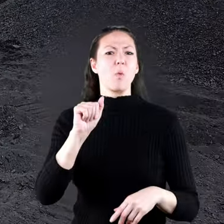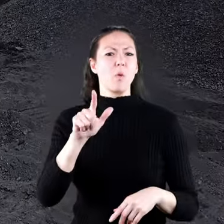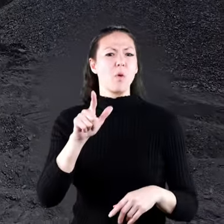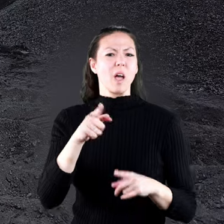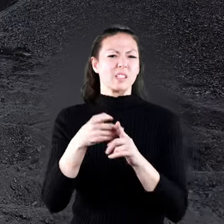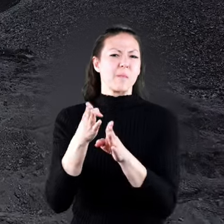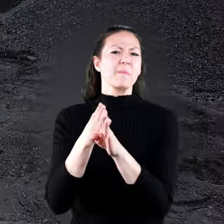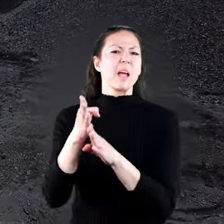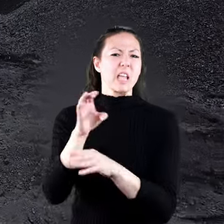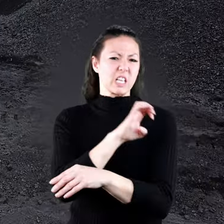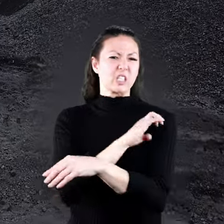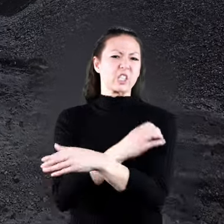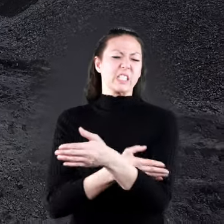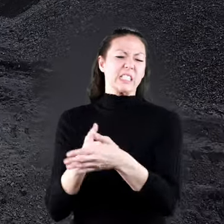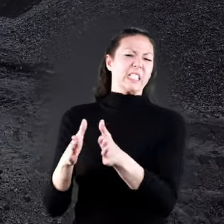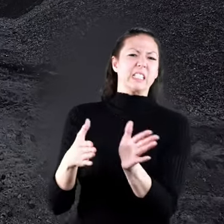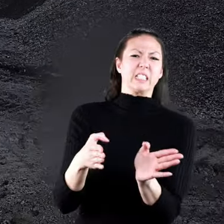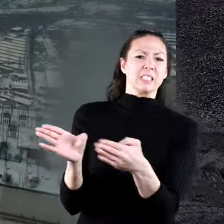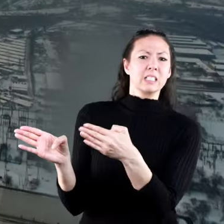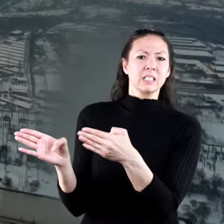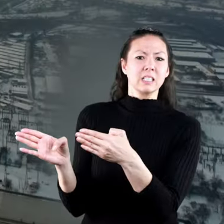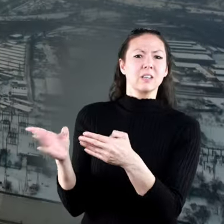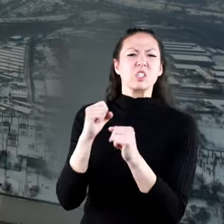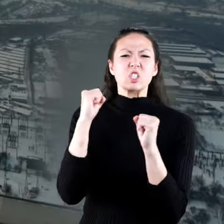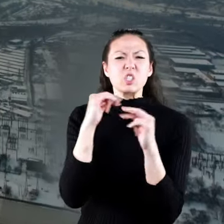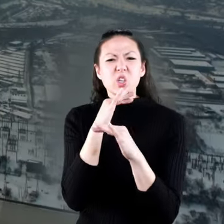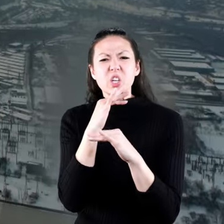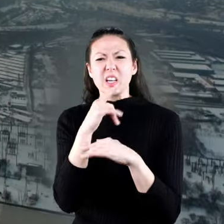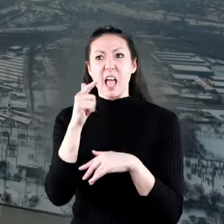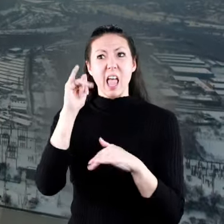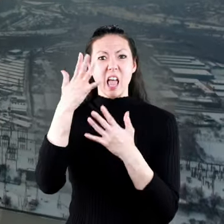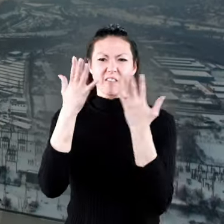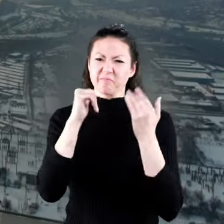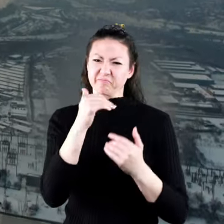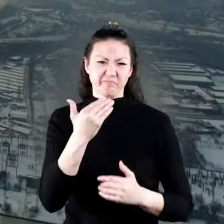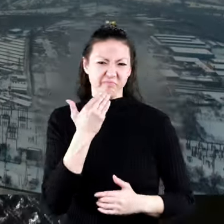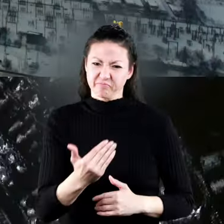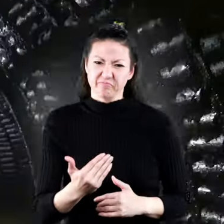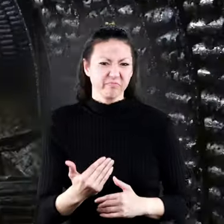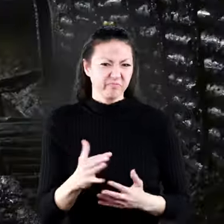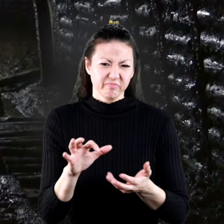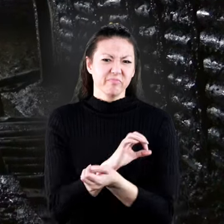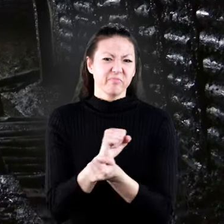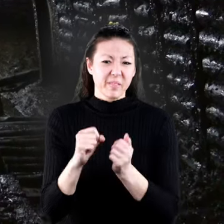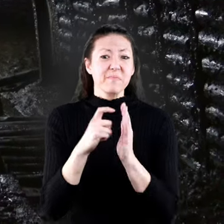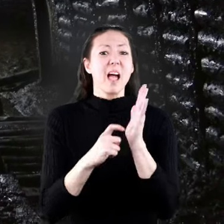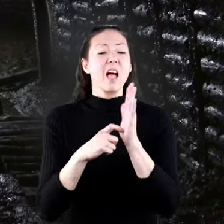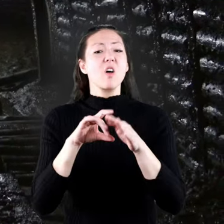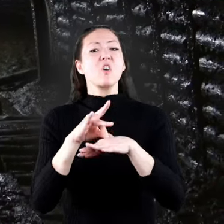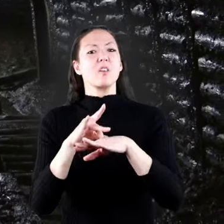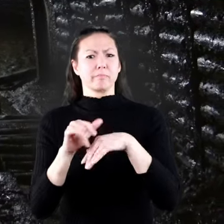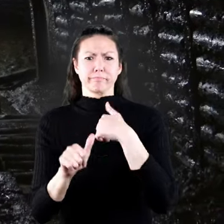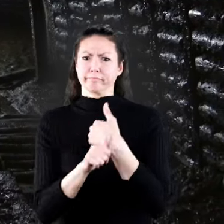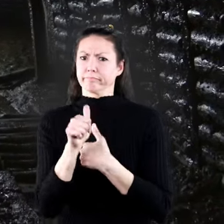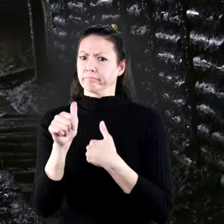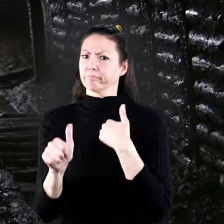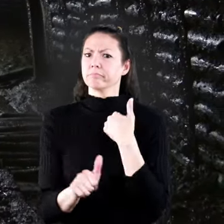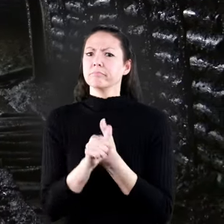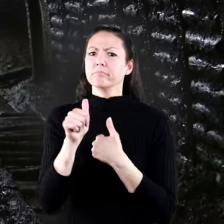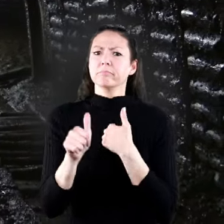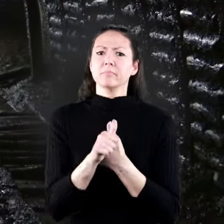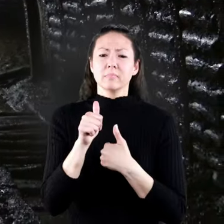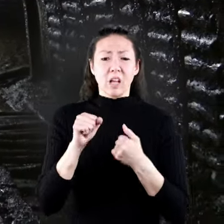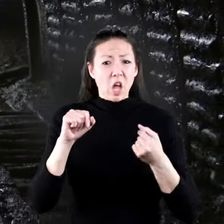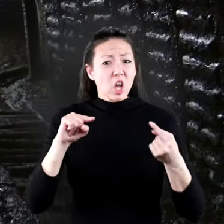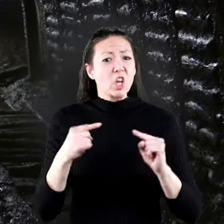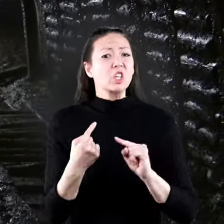from coal as a main source of energy. Because it's dirty, pollutes the air and water, and mining it from the Earth can be dangerous work,